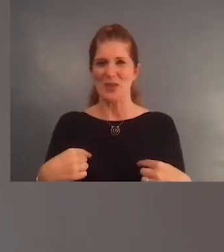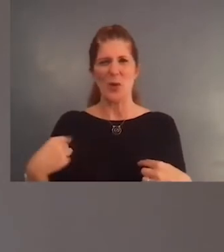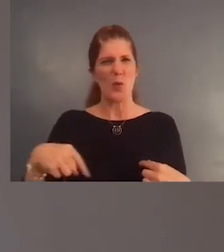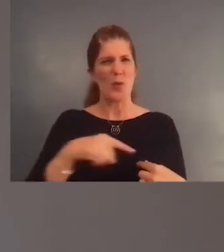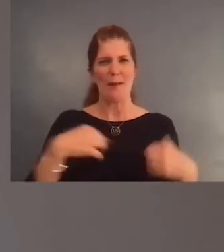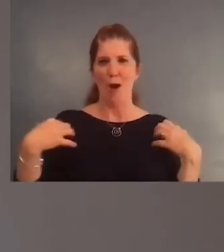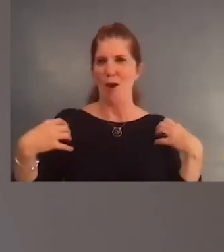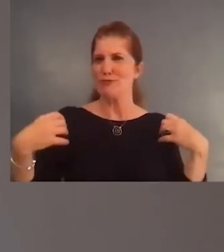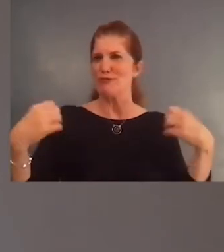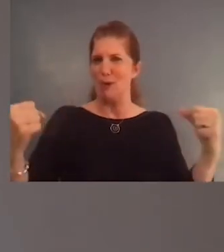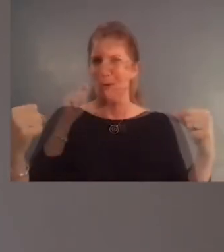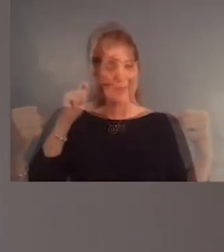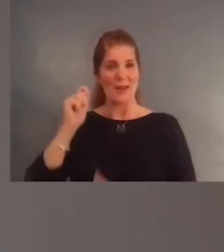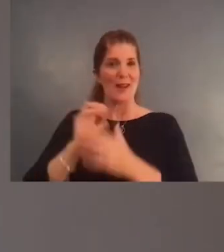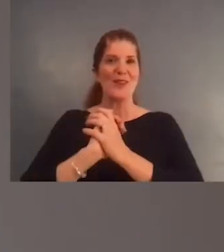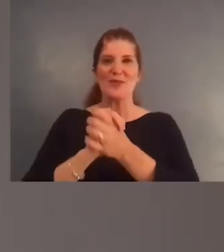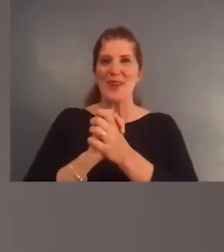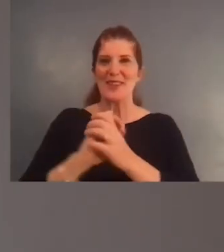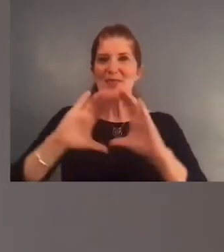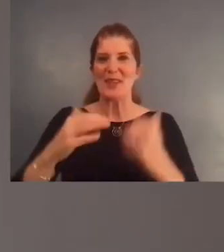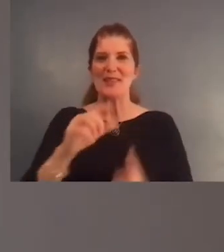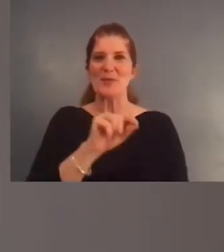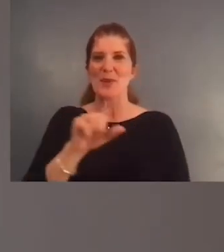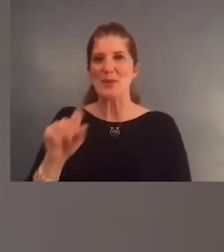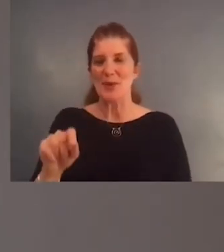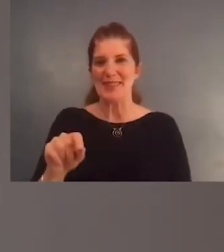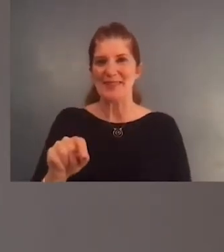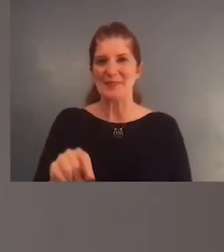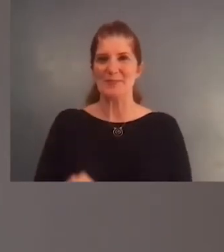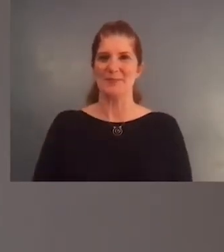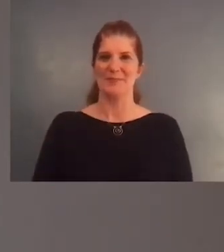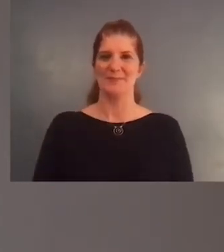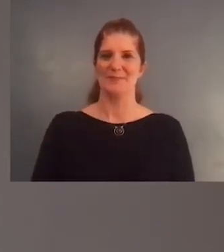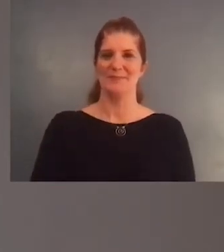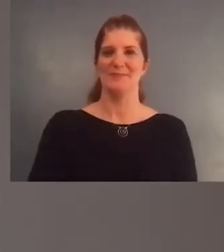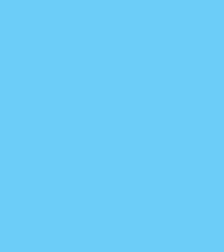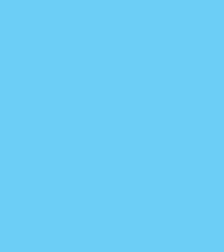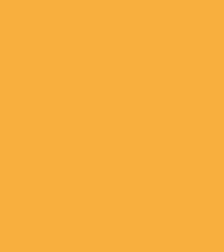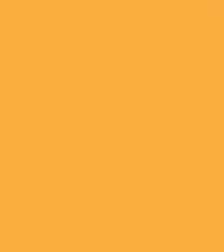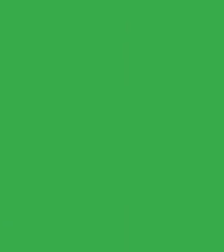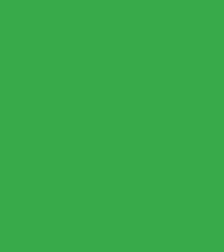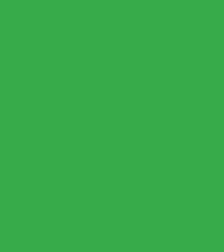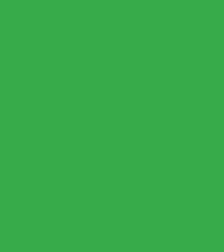innovative, and radical. Congratulations to the Class of 2020.